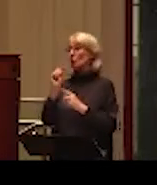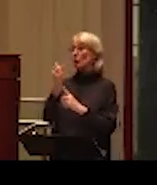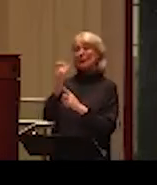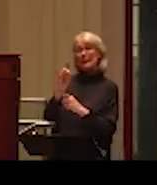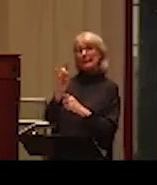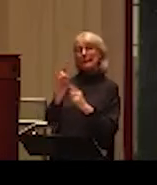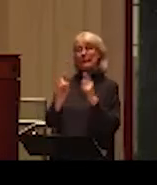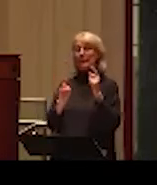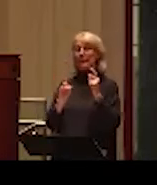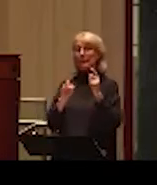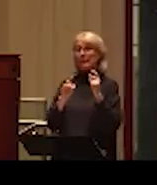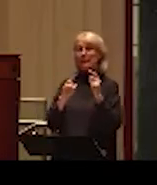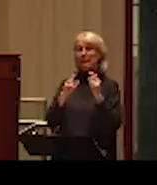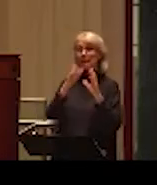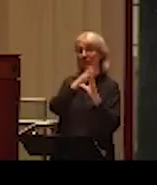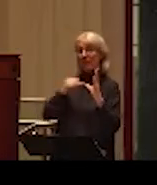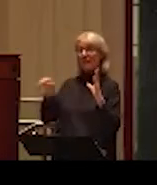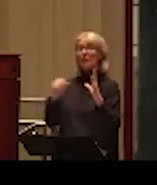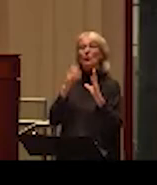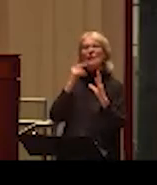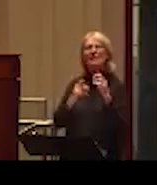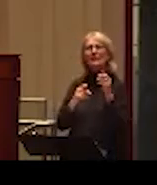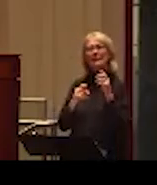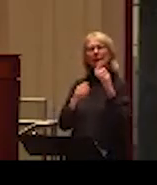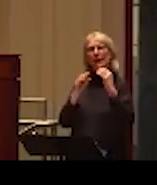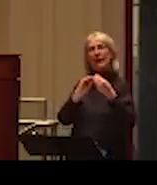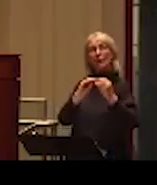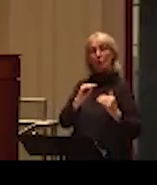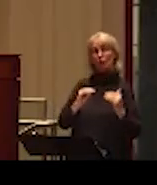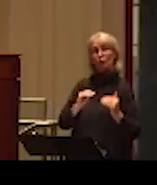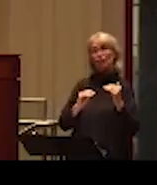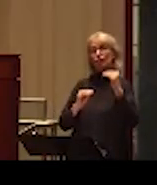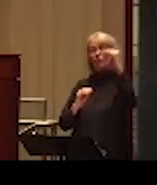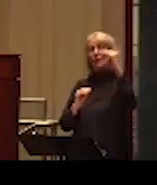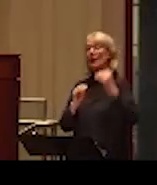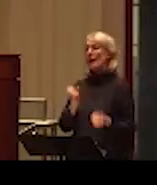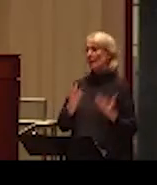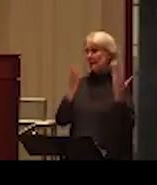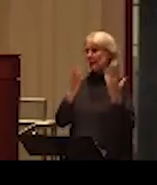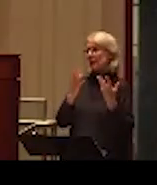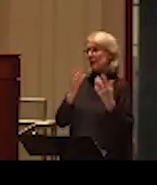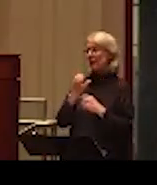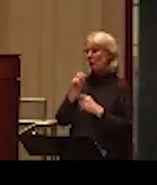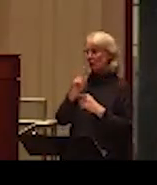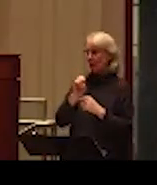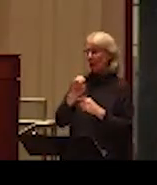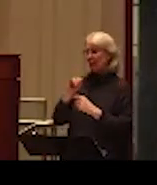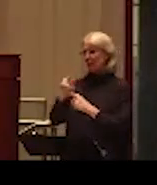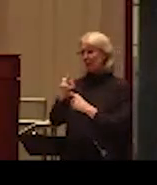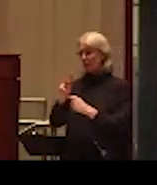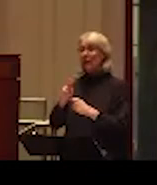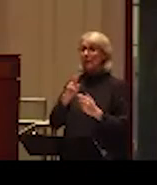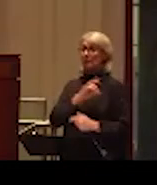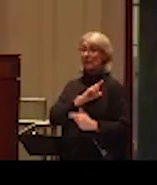the left, on the left side, you can see the number of intimate partner violence related crimes registered by the police in